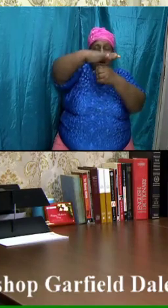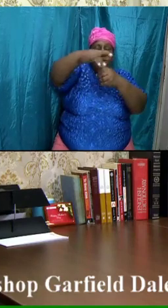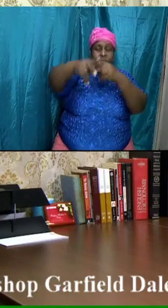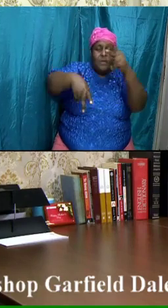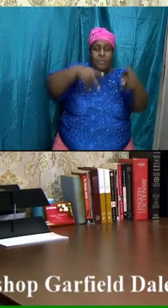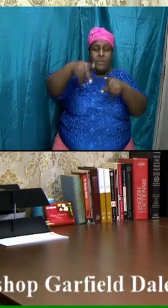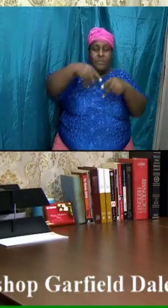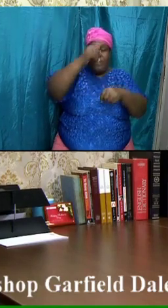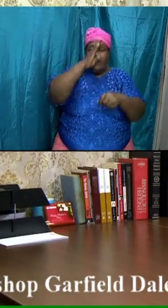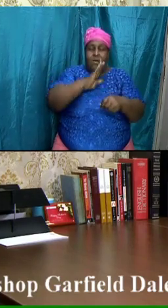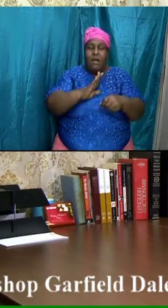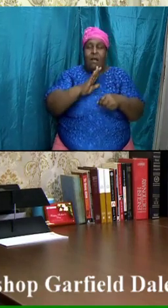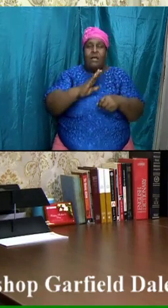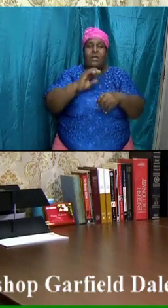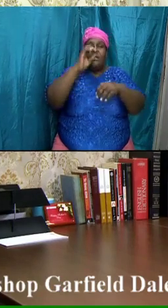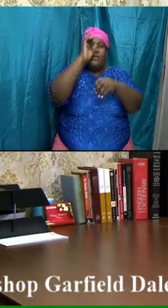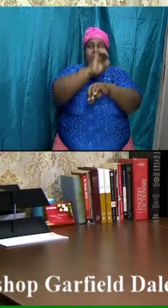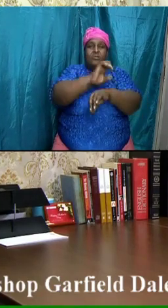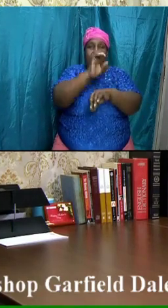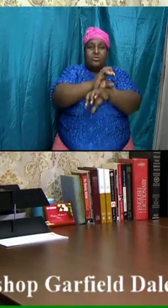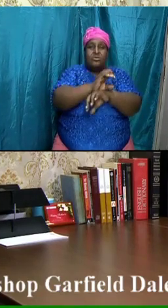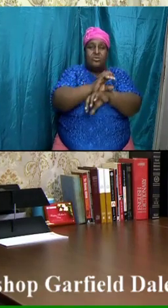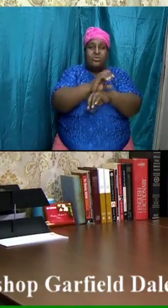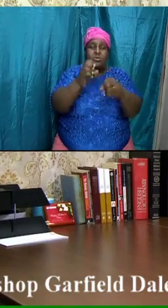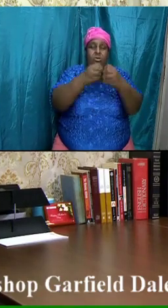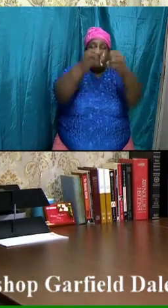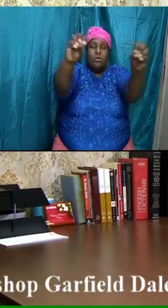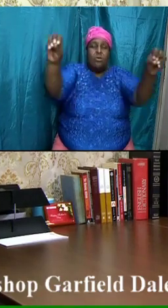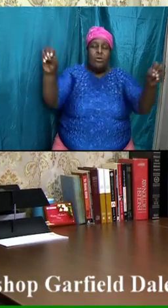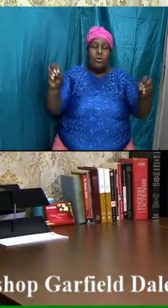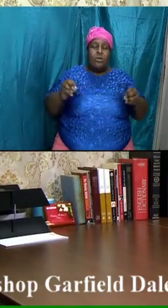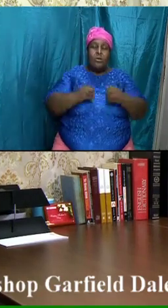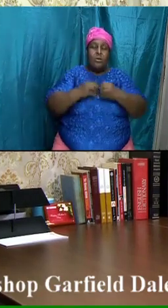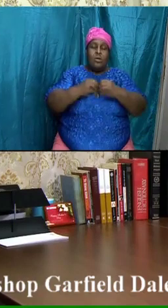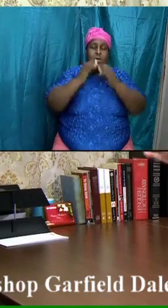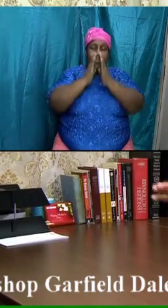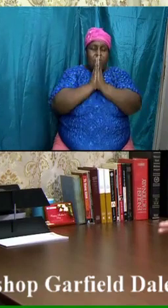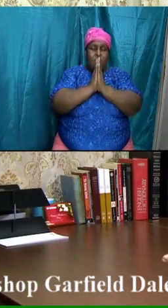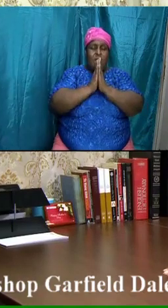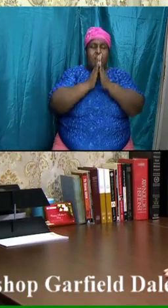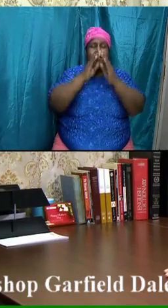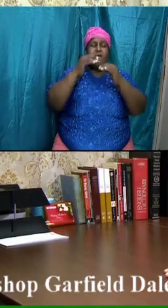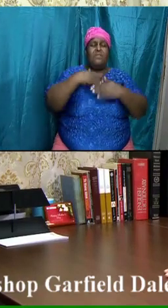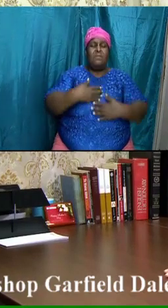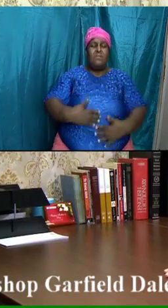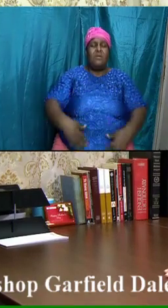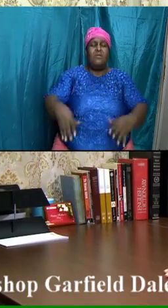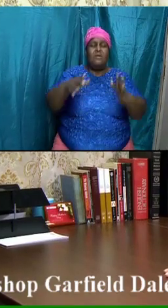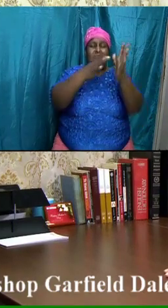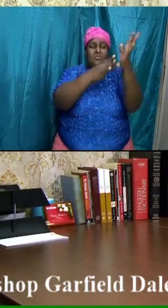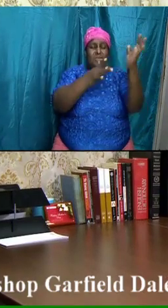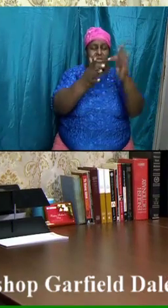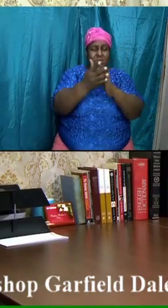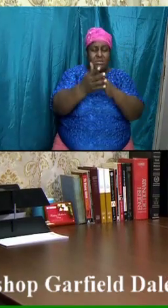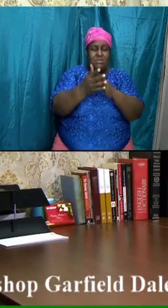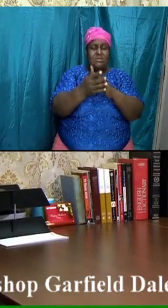assembly I cover every member of our organization I pray over the body of Christ in general God Almighty help us to